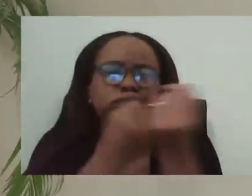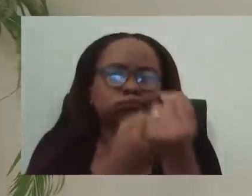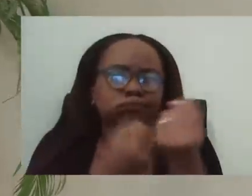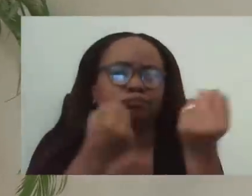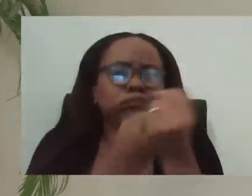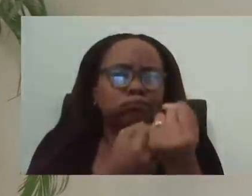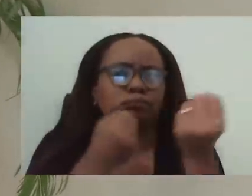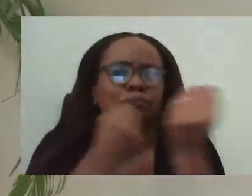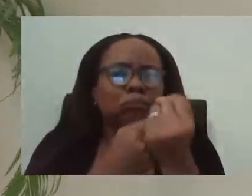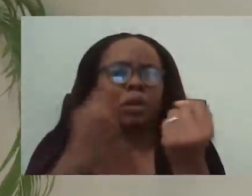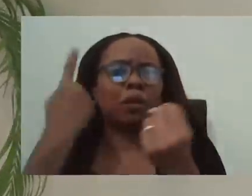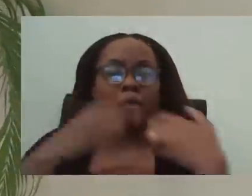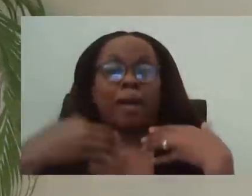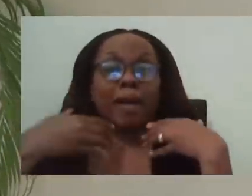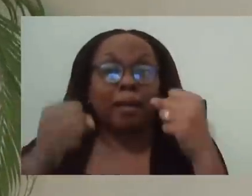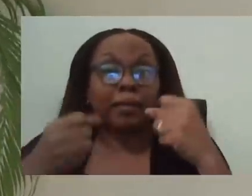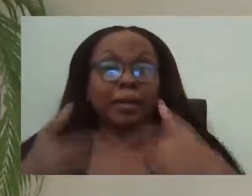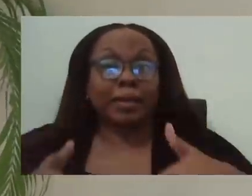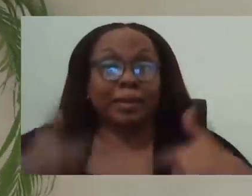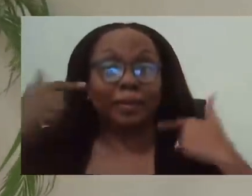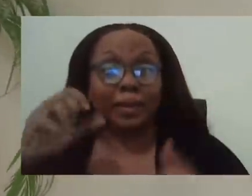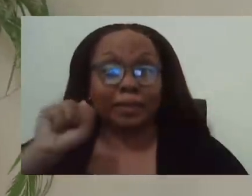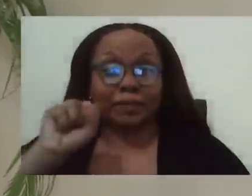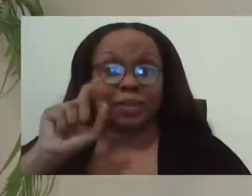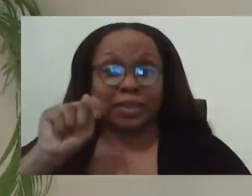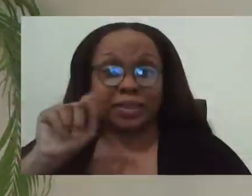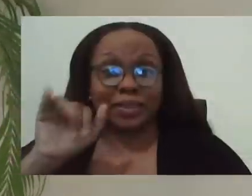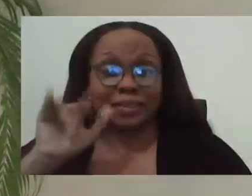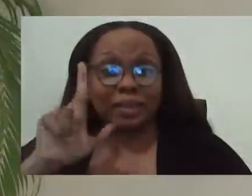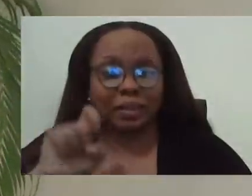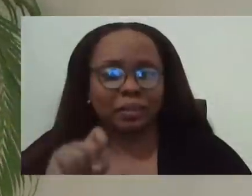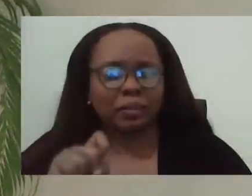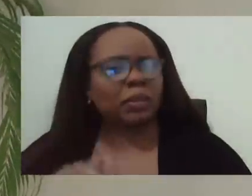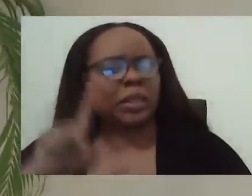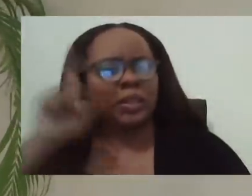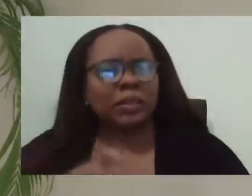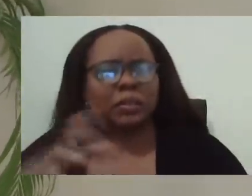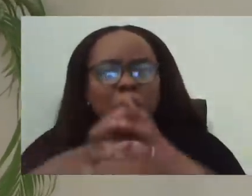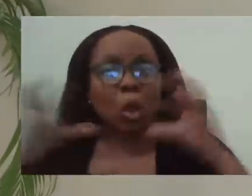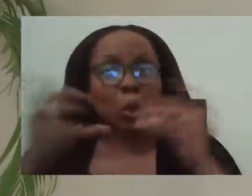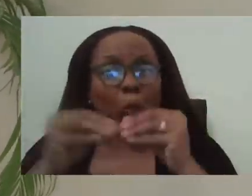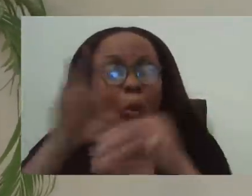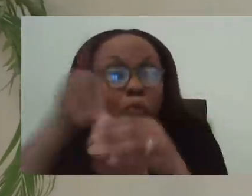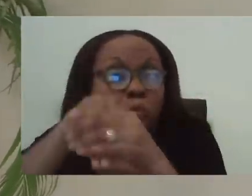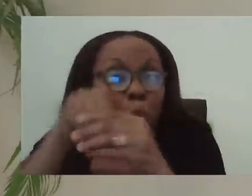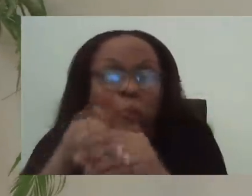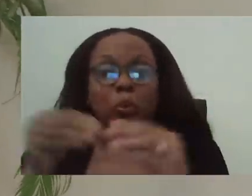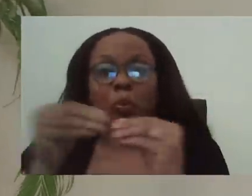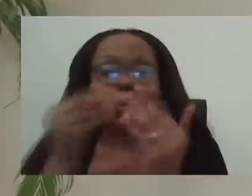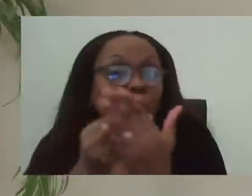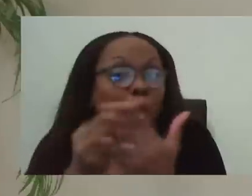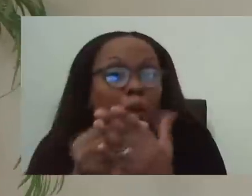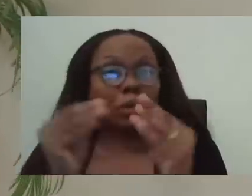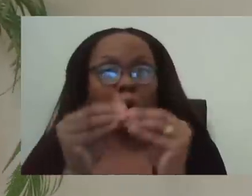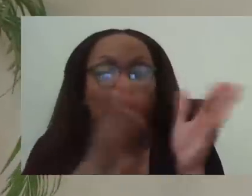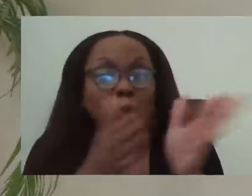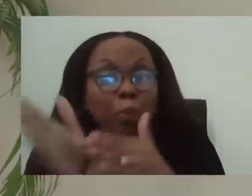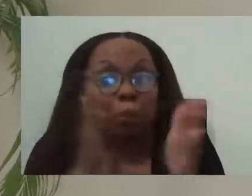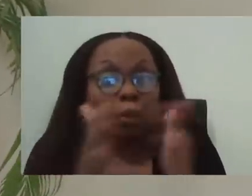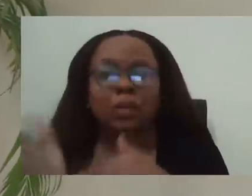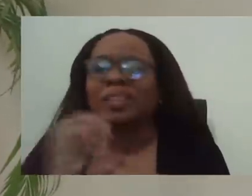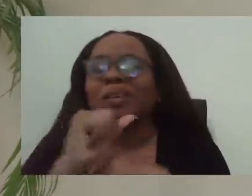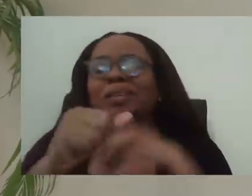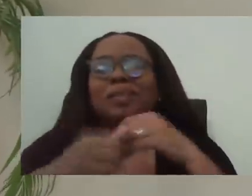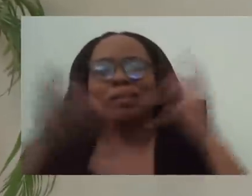to seize the moment and make sure that there is investment, uh, and, and planning at this level, not just talking about it, that